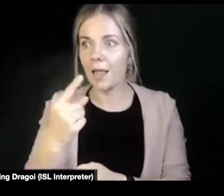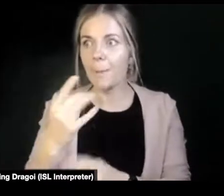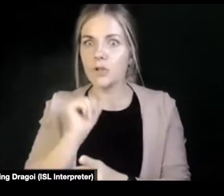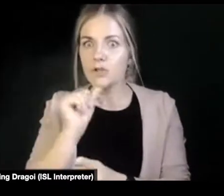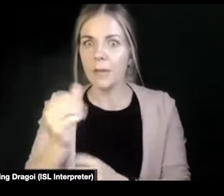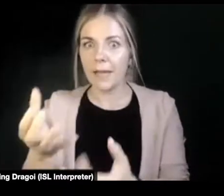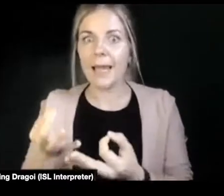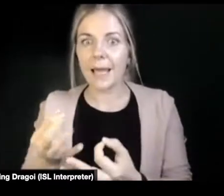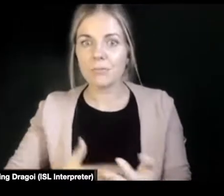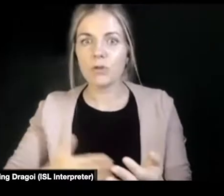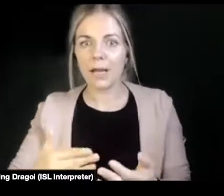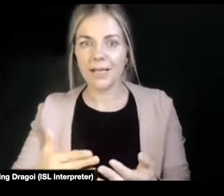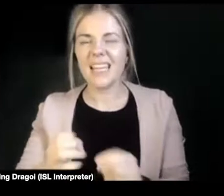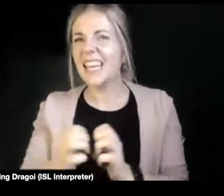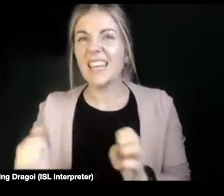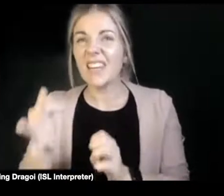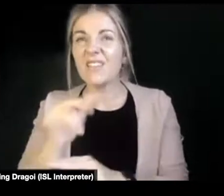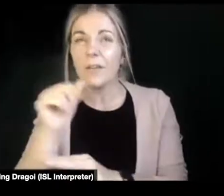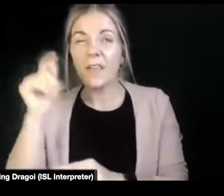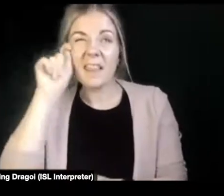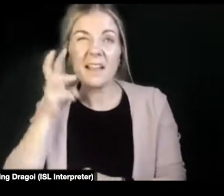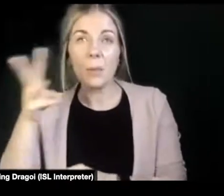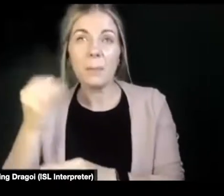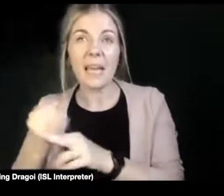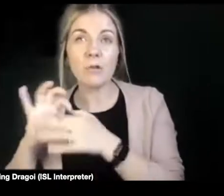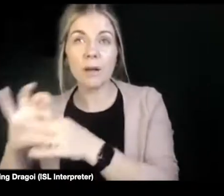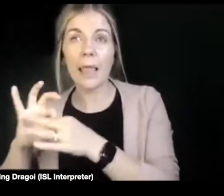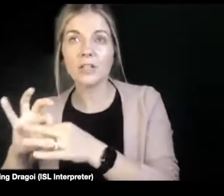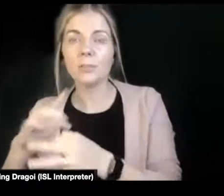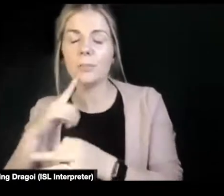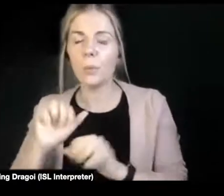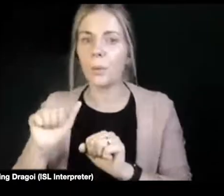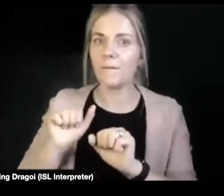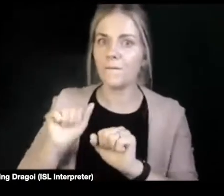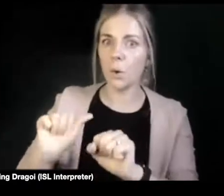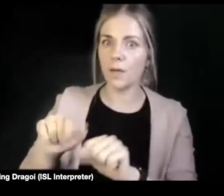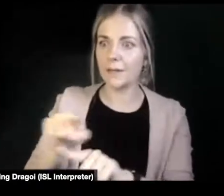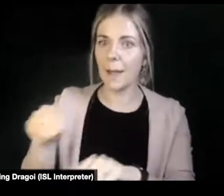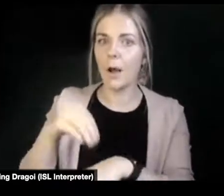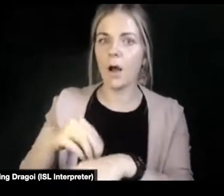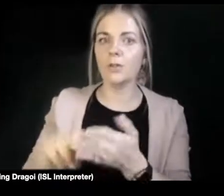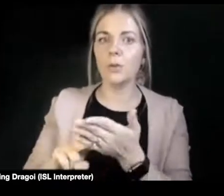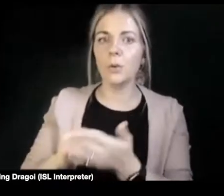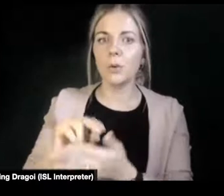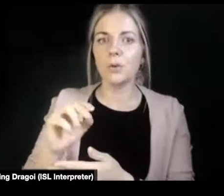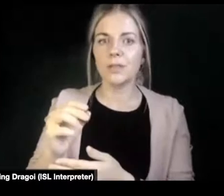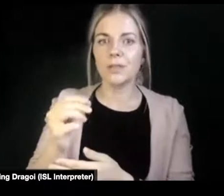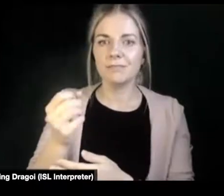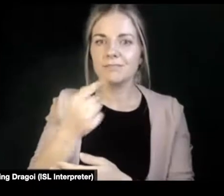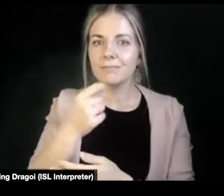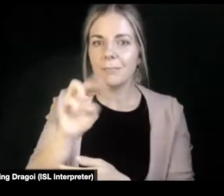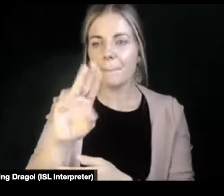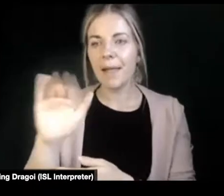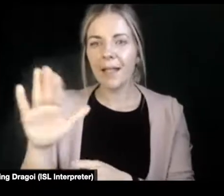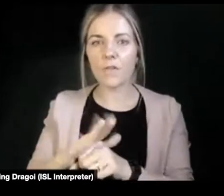be in a consensual relationship. But we're going to, you know, force them onto contraception, like their knowledge potentially. And so there's these sorts of contradictions